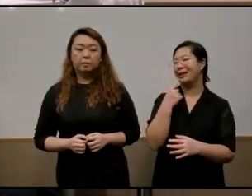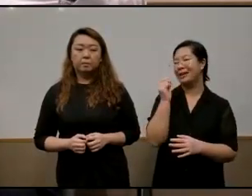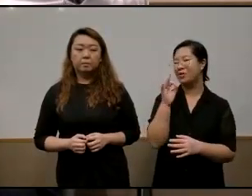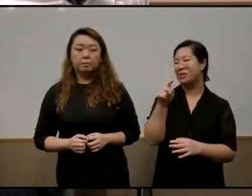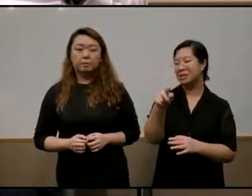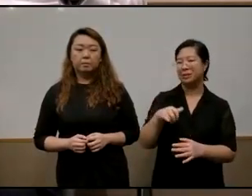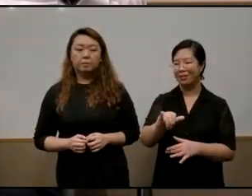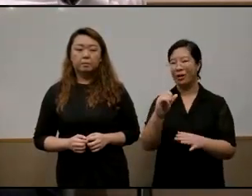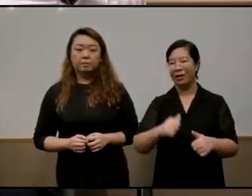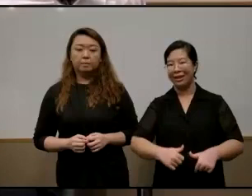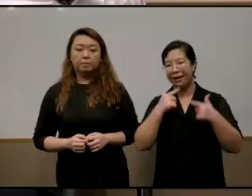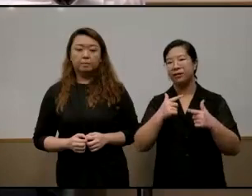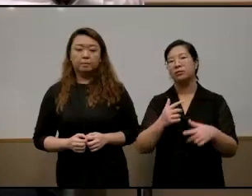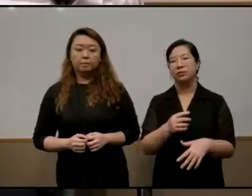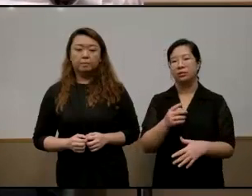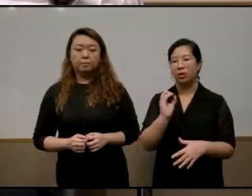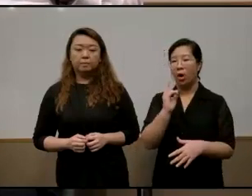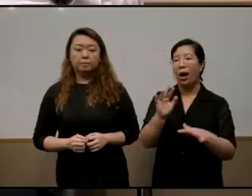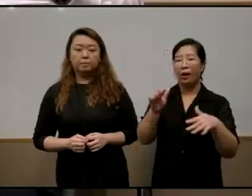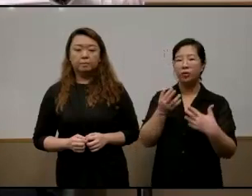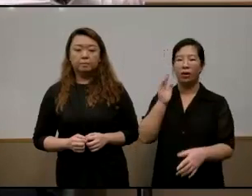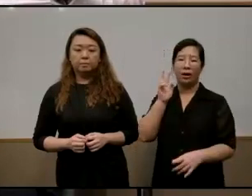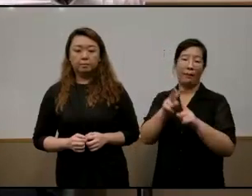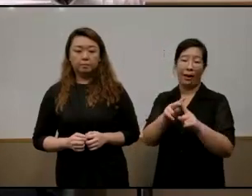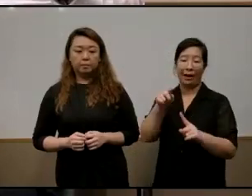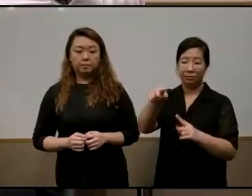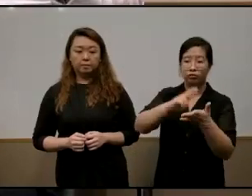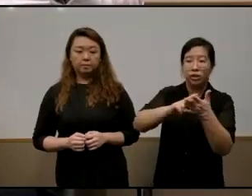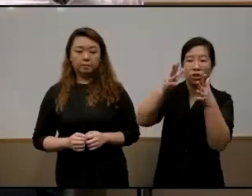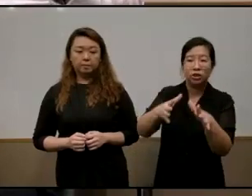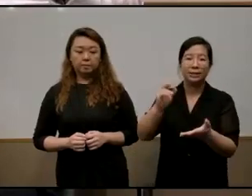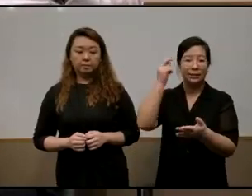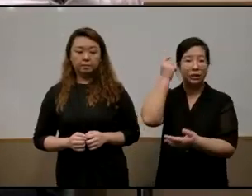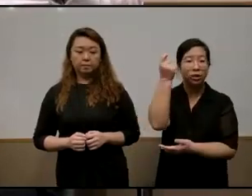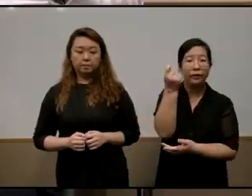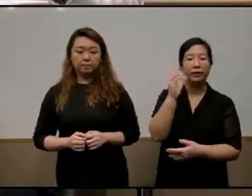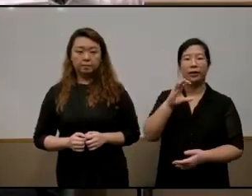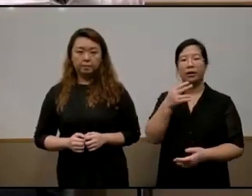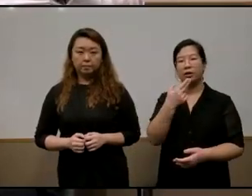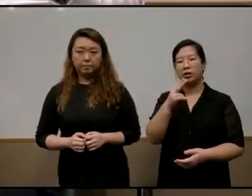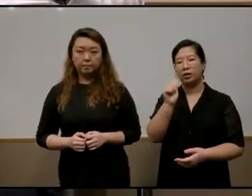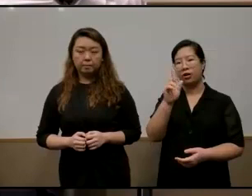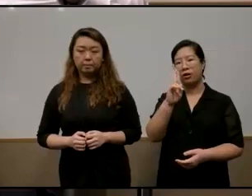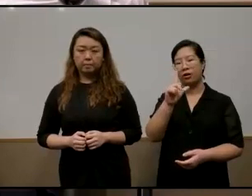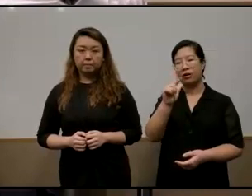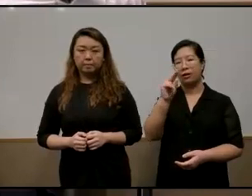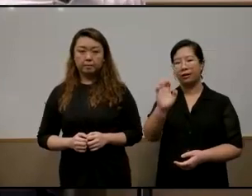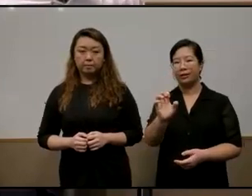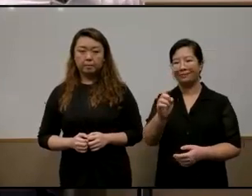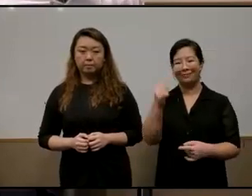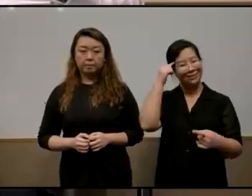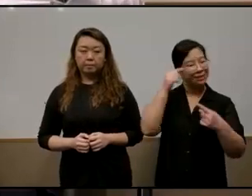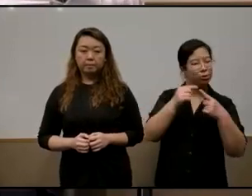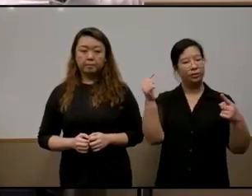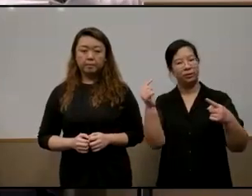or if uh how do we apply bordeaux's theory um charlene kind of disagree with uh uh in her book on page